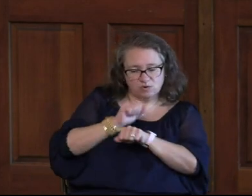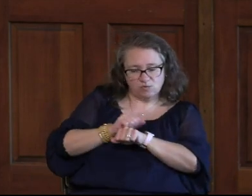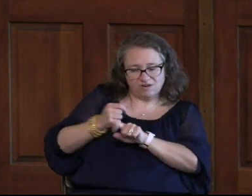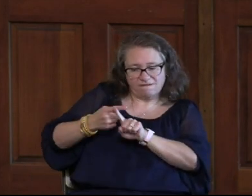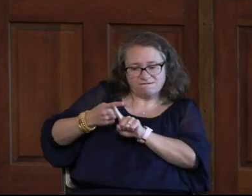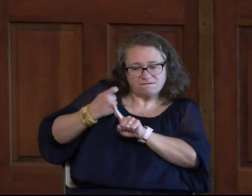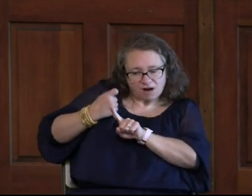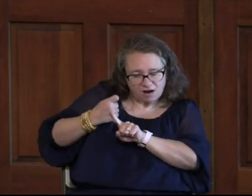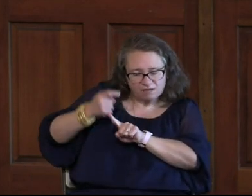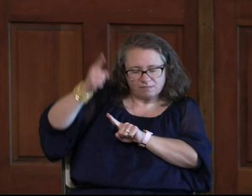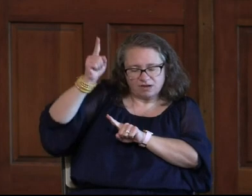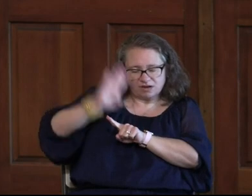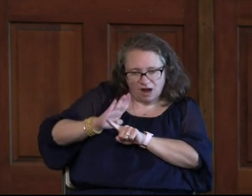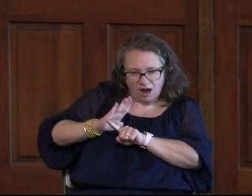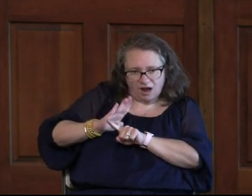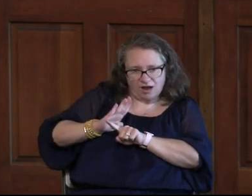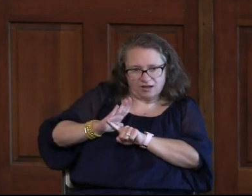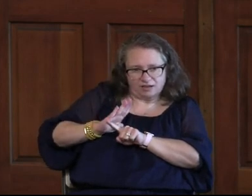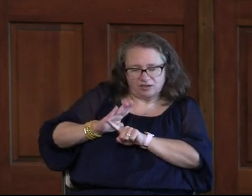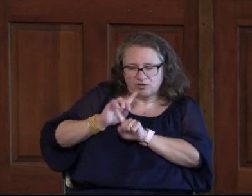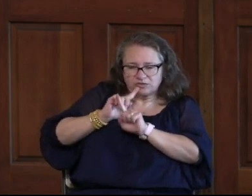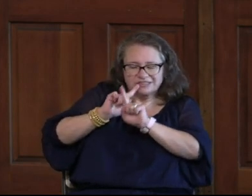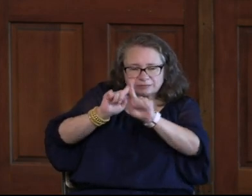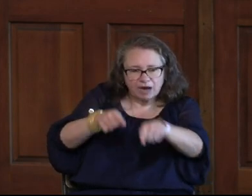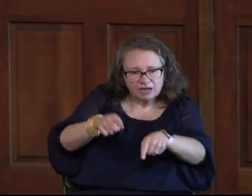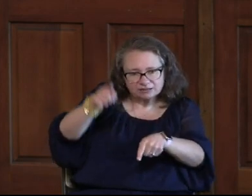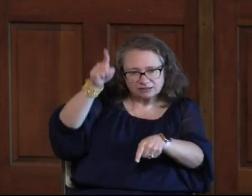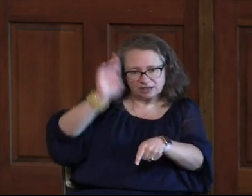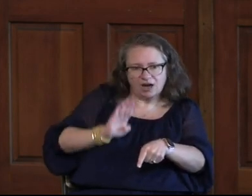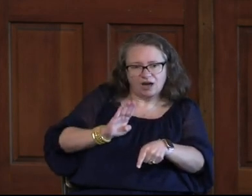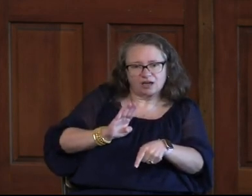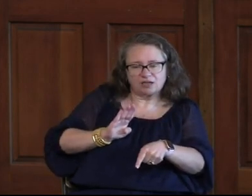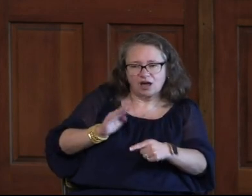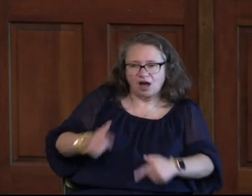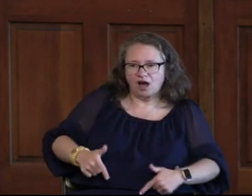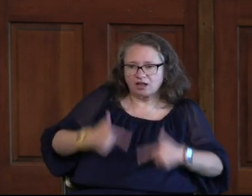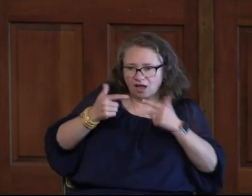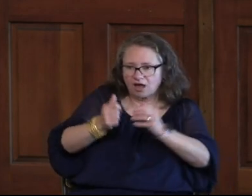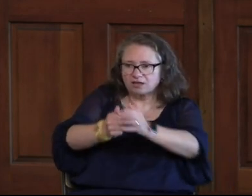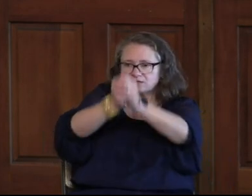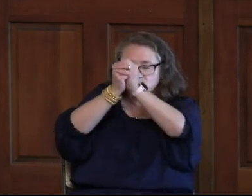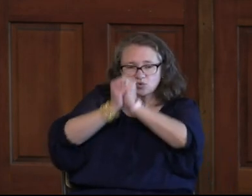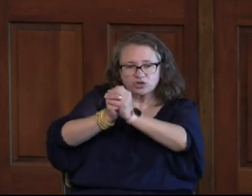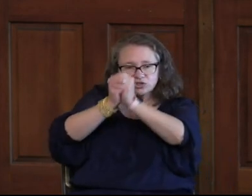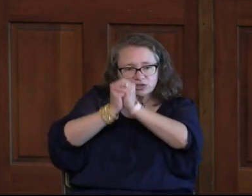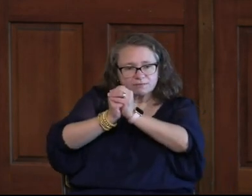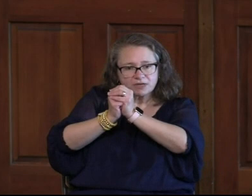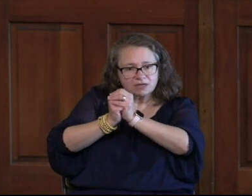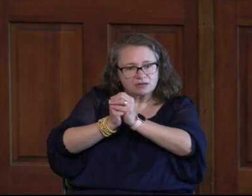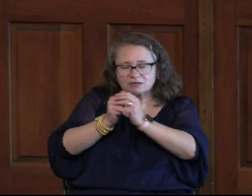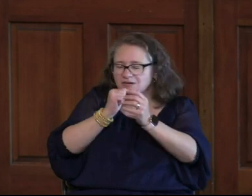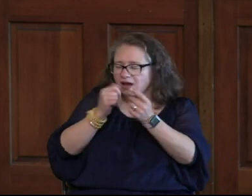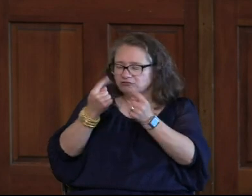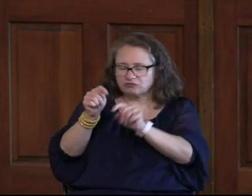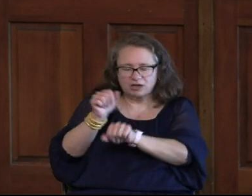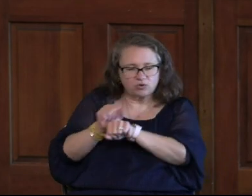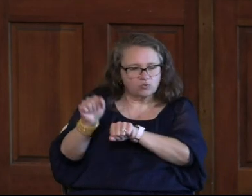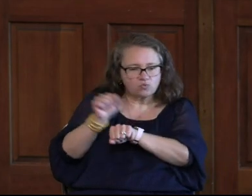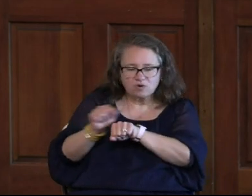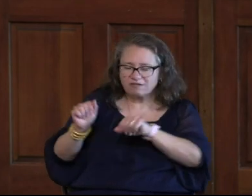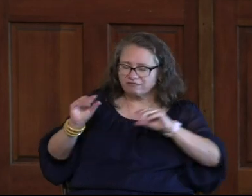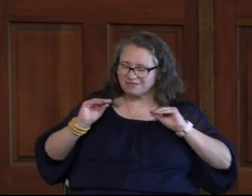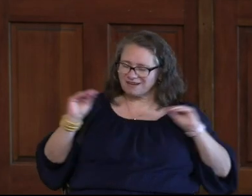God's love. We work as a response to God's love. Matter of fact, all of our life is worship, but we ain't trying to work